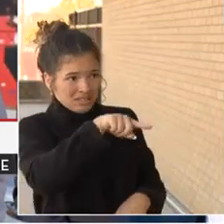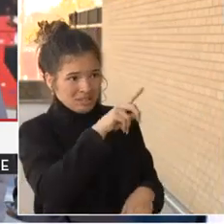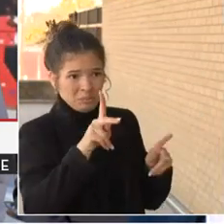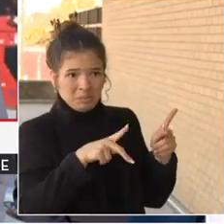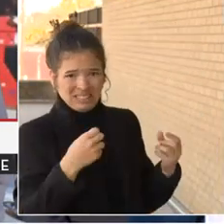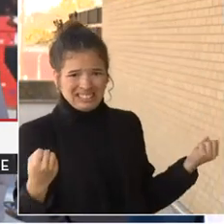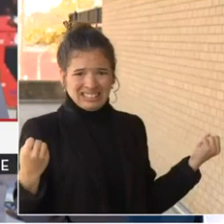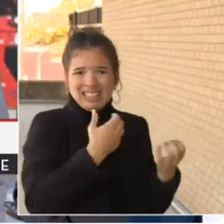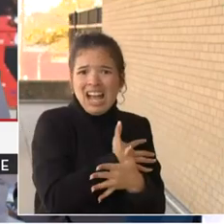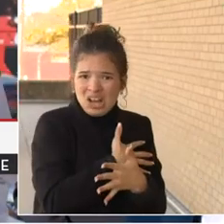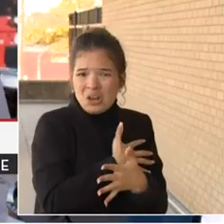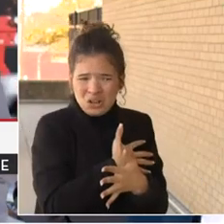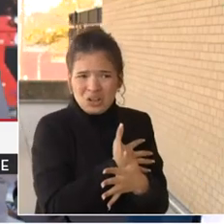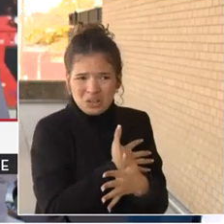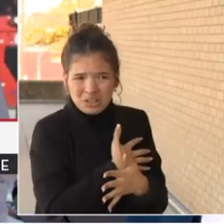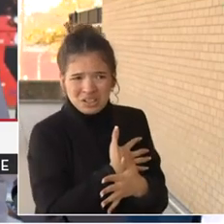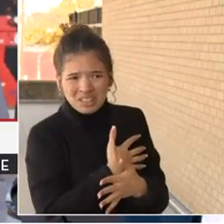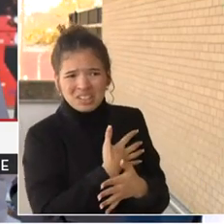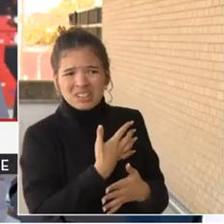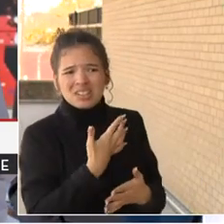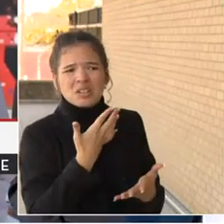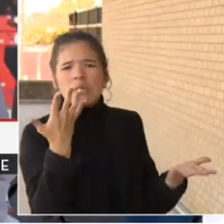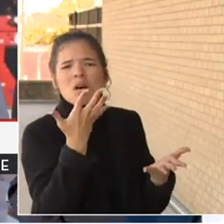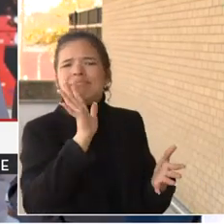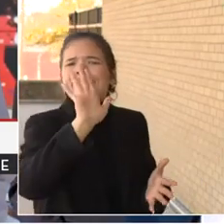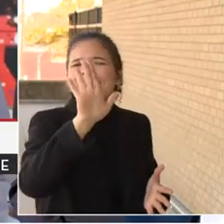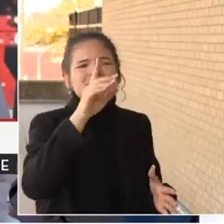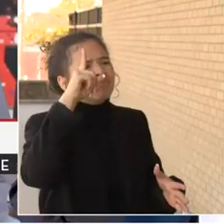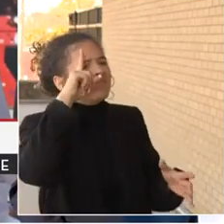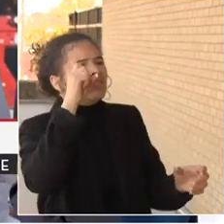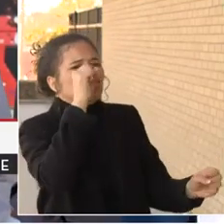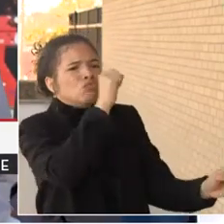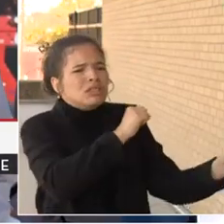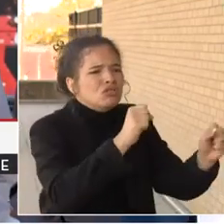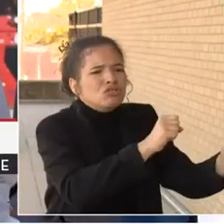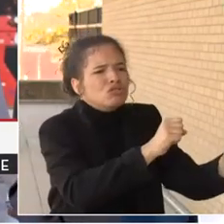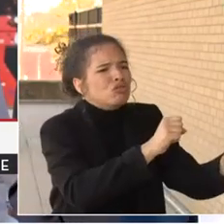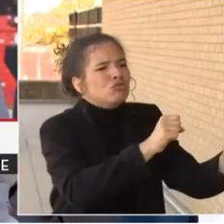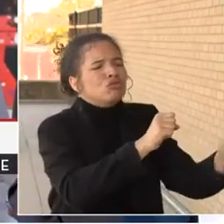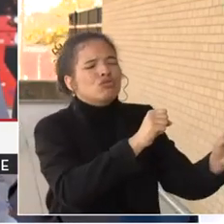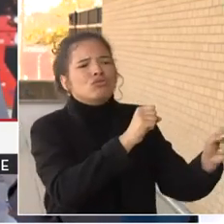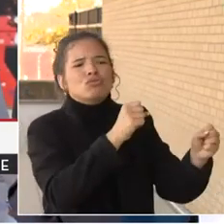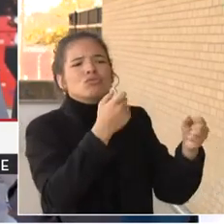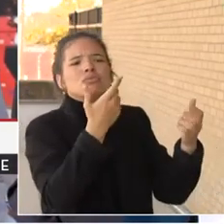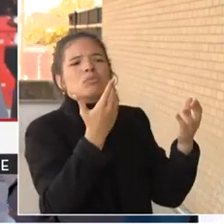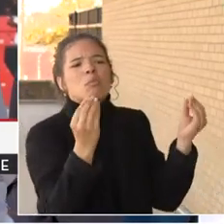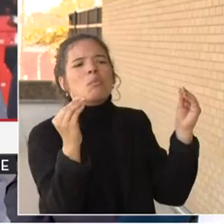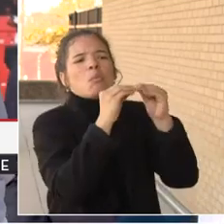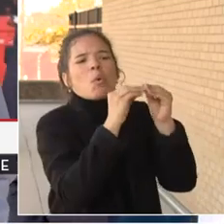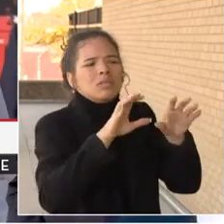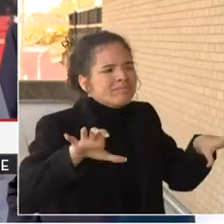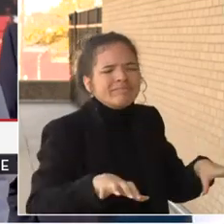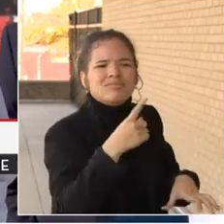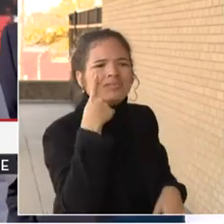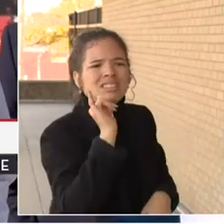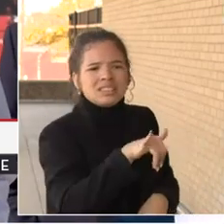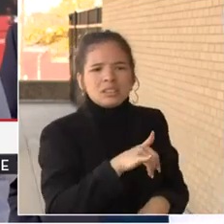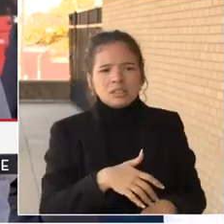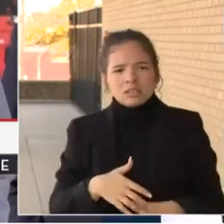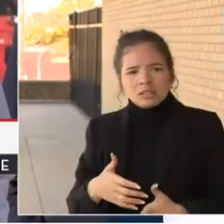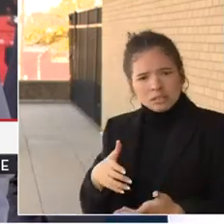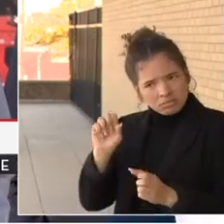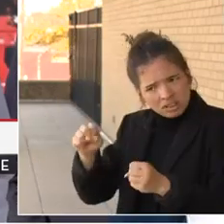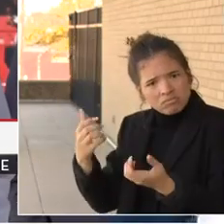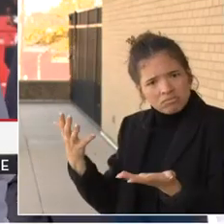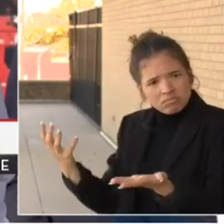city. What is the strategy and what are you guys planning? What more is the department trying to do? talk about that. There's heightened and perceived fear